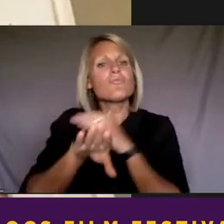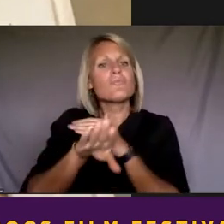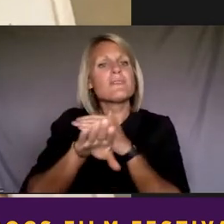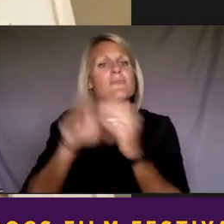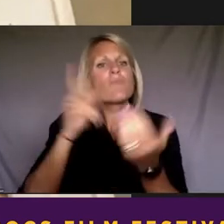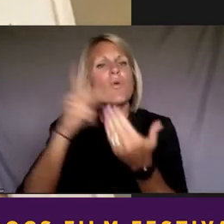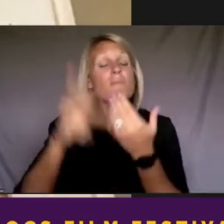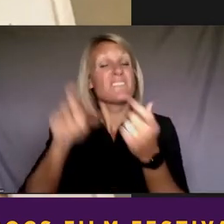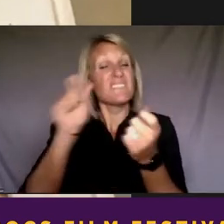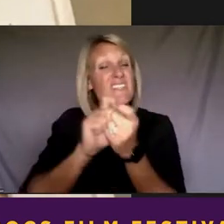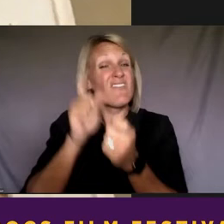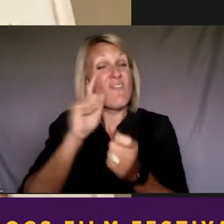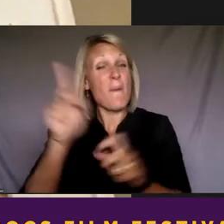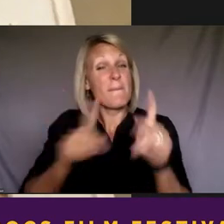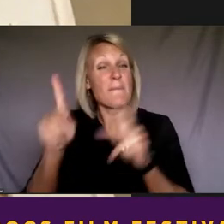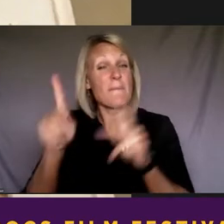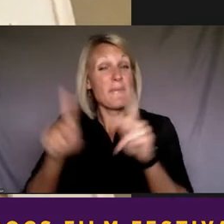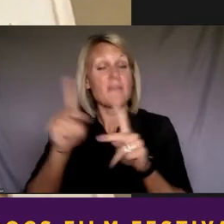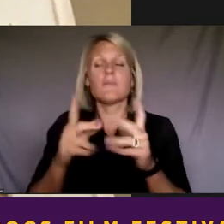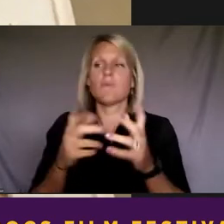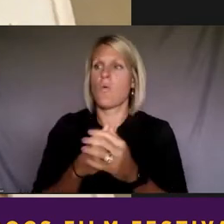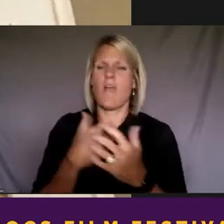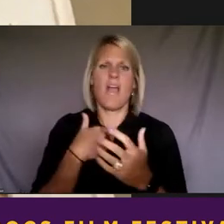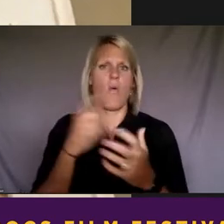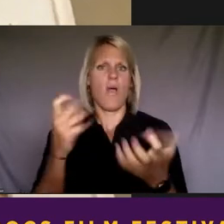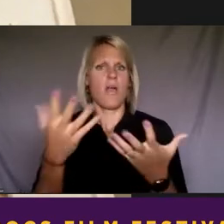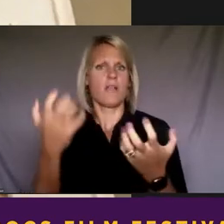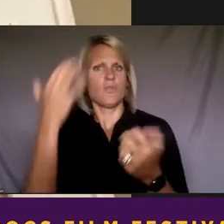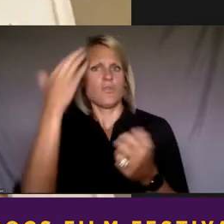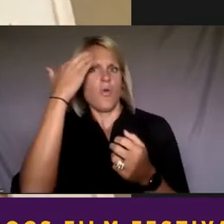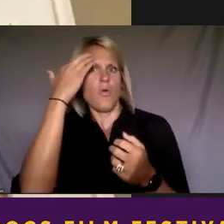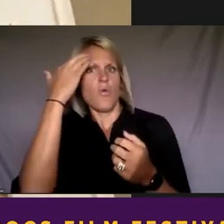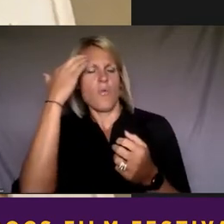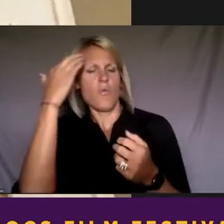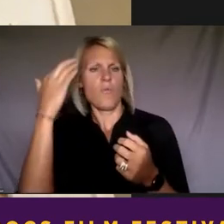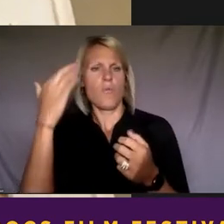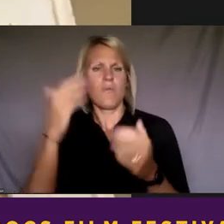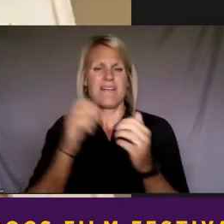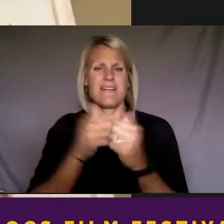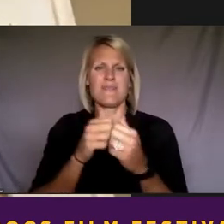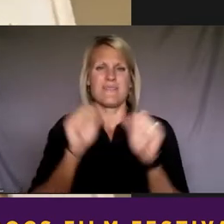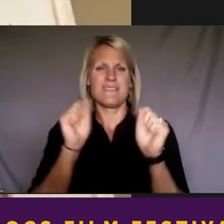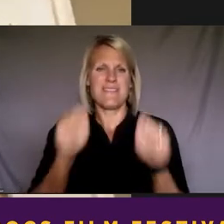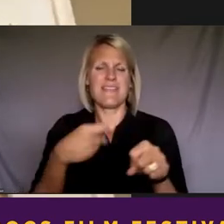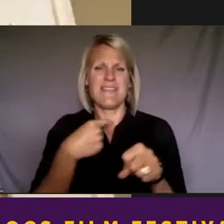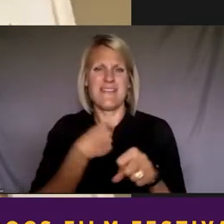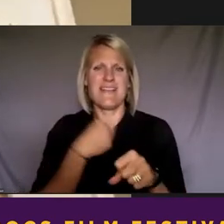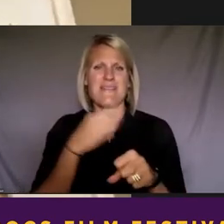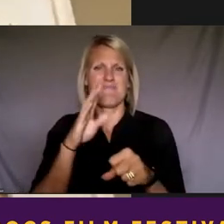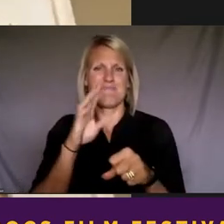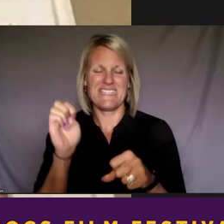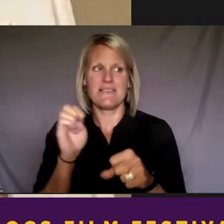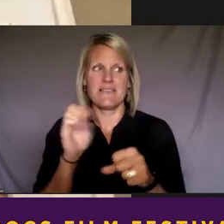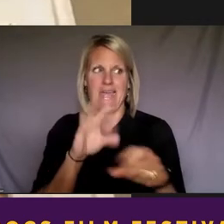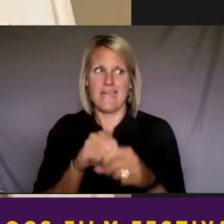individuals. So I wanted to know how can I could have been civically engaged? And going through that program, they was like, you're